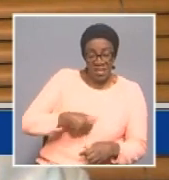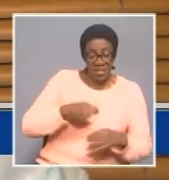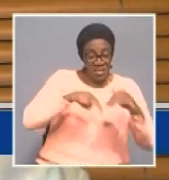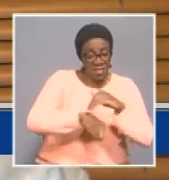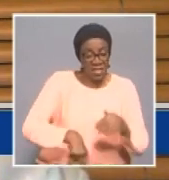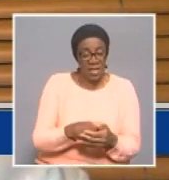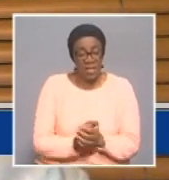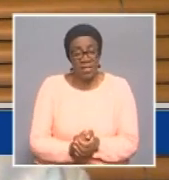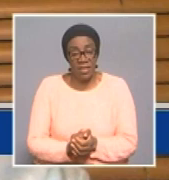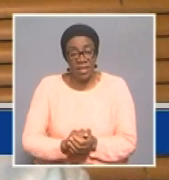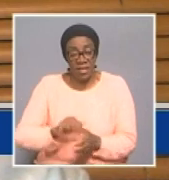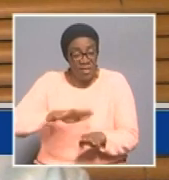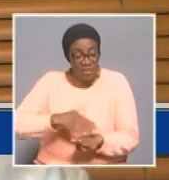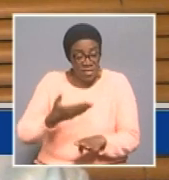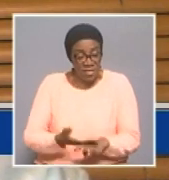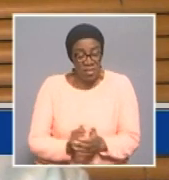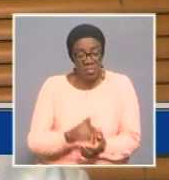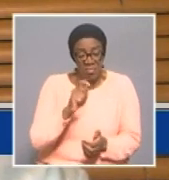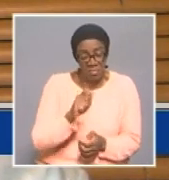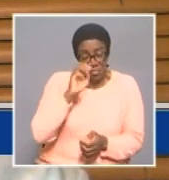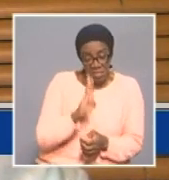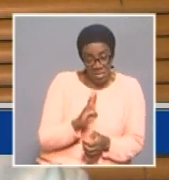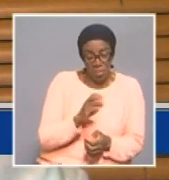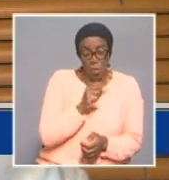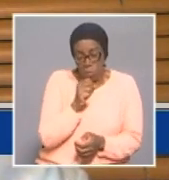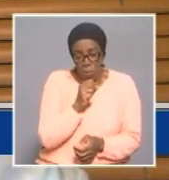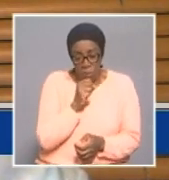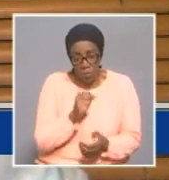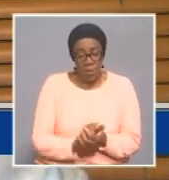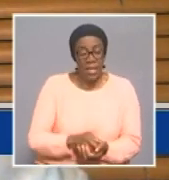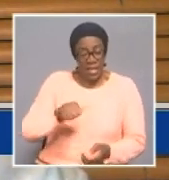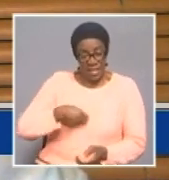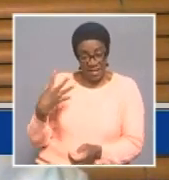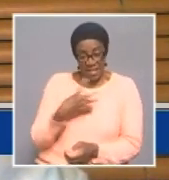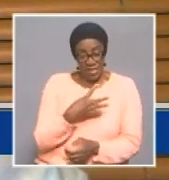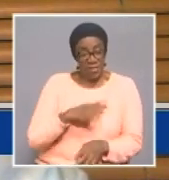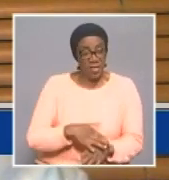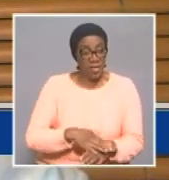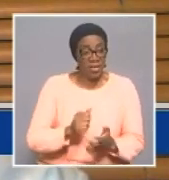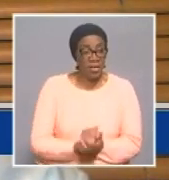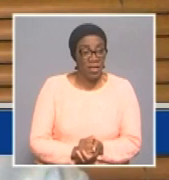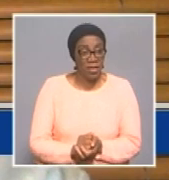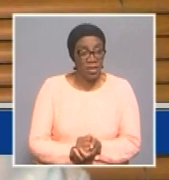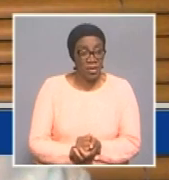gender-based violence, and other accidents that we never had in the state of emergency.